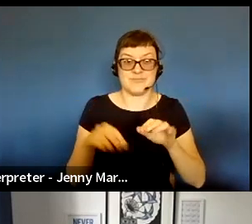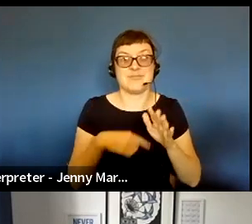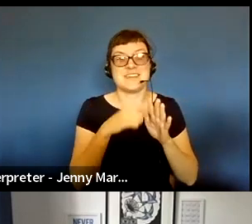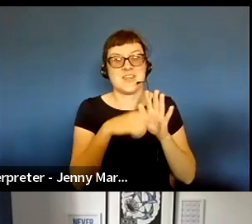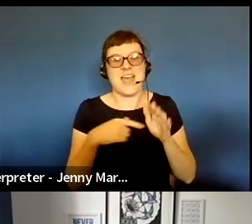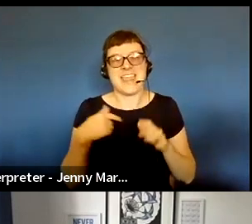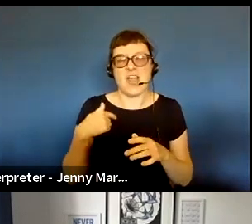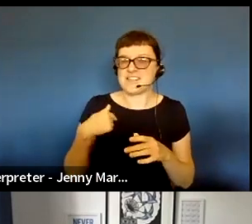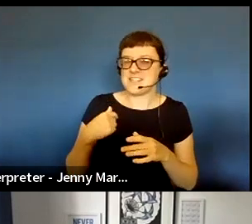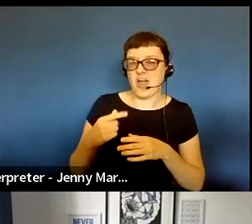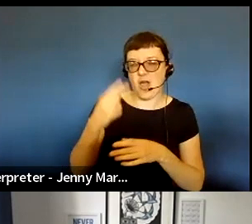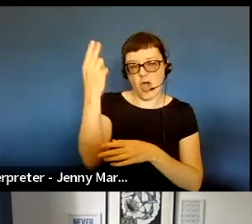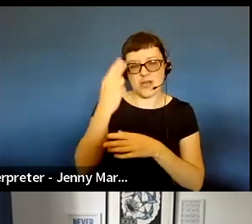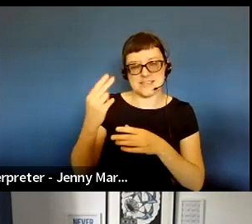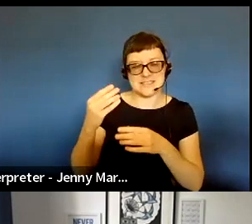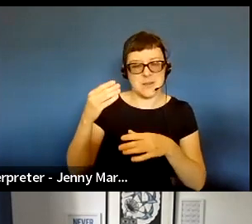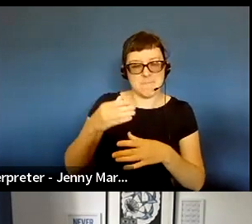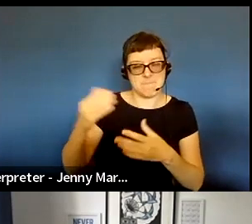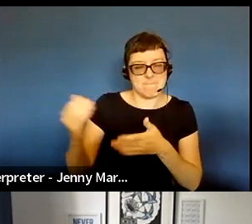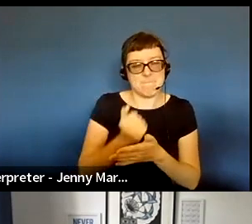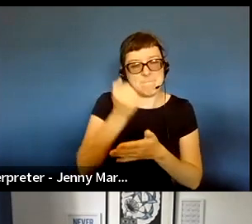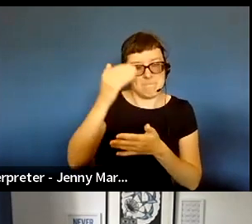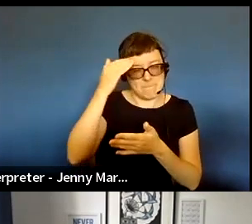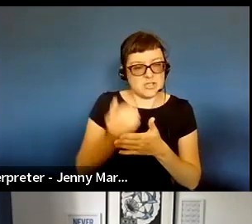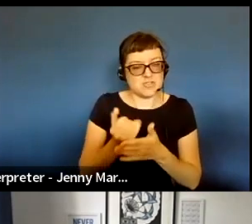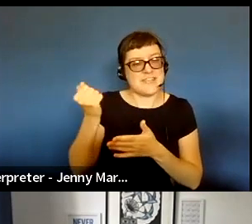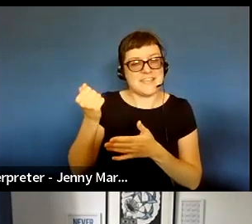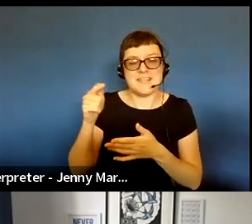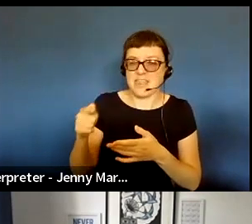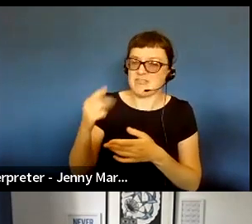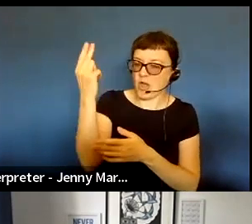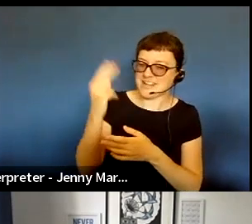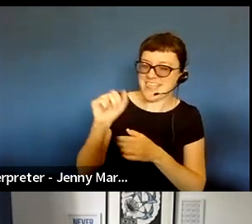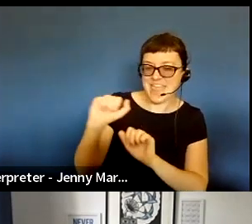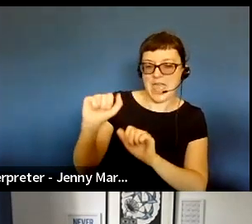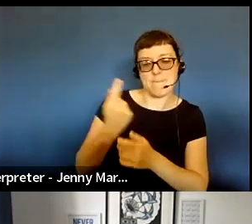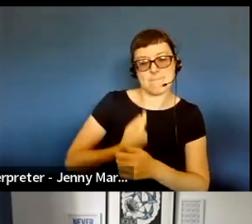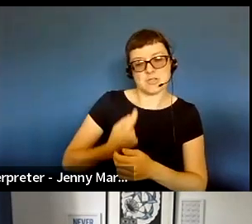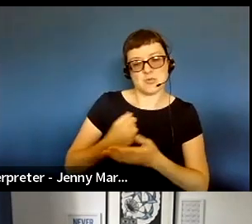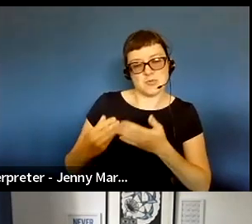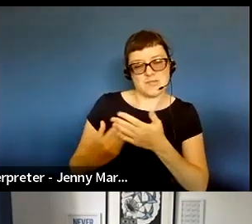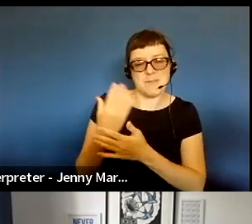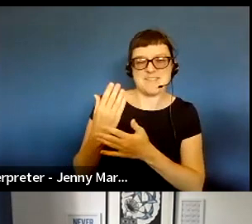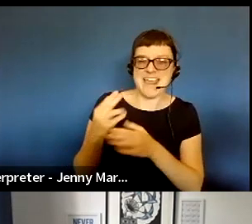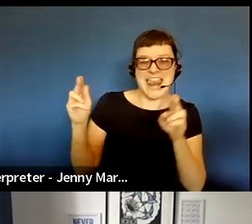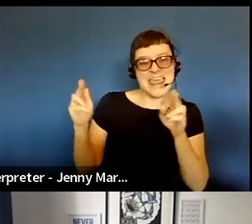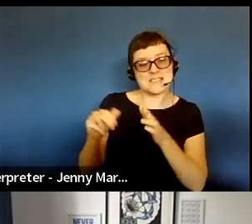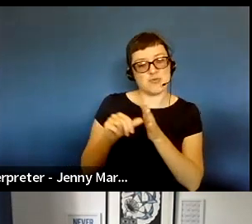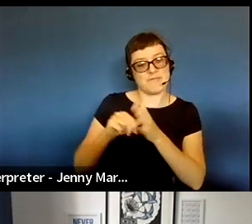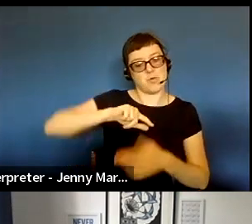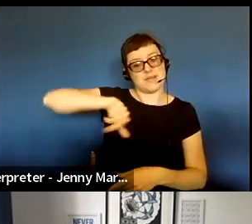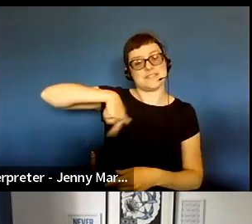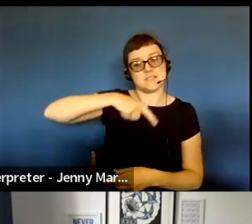ours is an artist bursary opportunity and it's really about artists and personal development, that was kind of less of an issue for us.